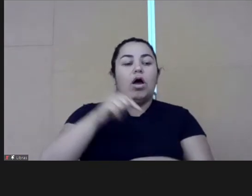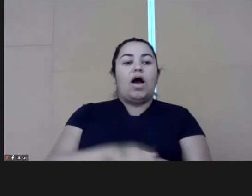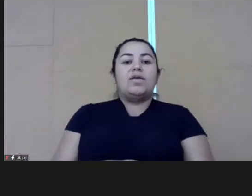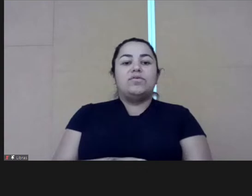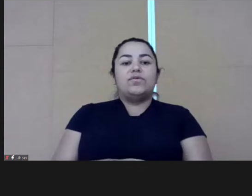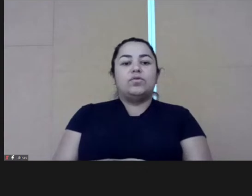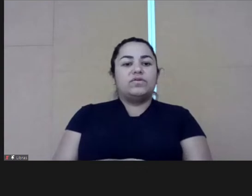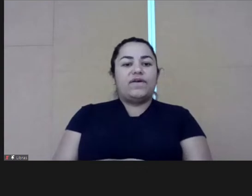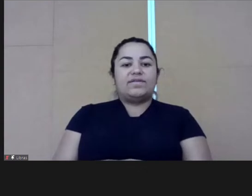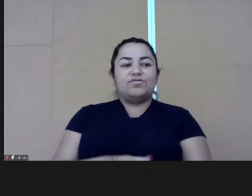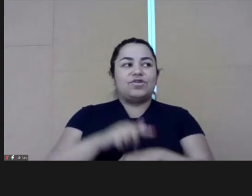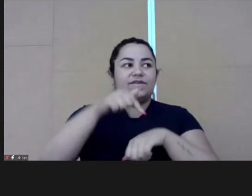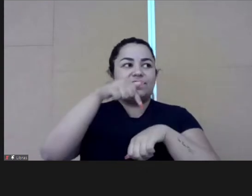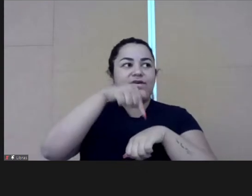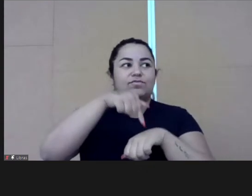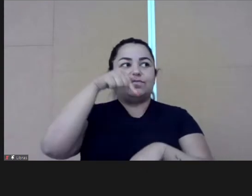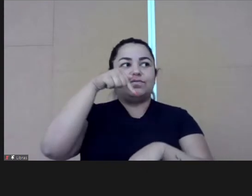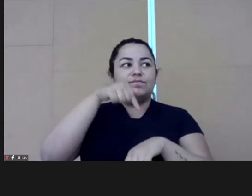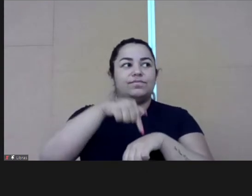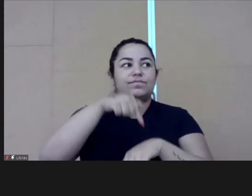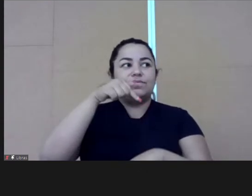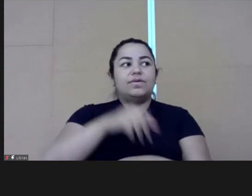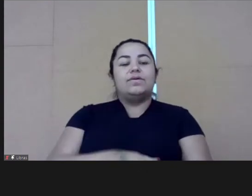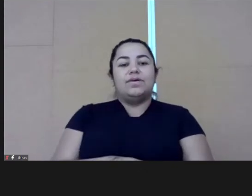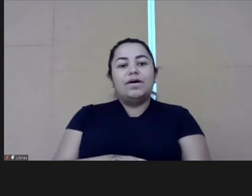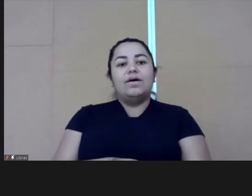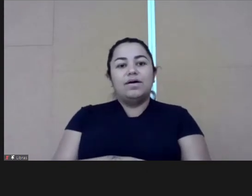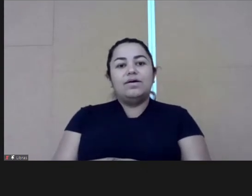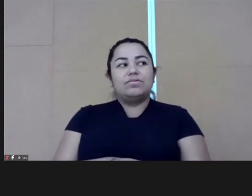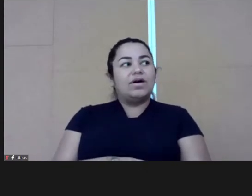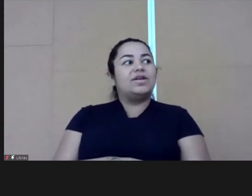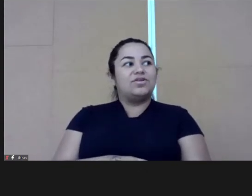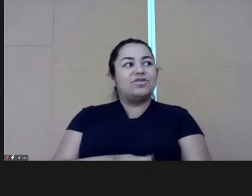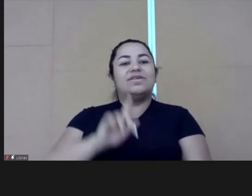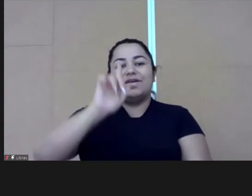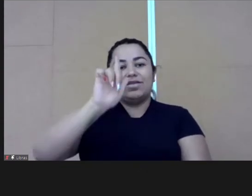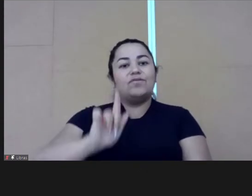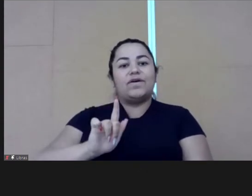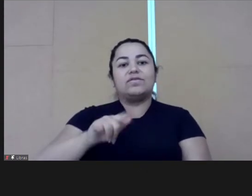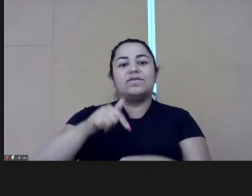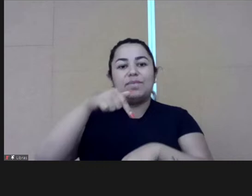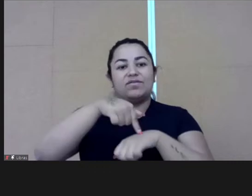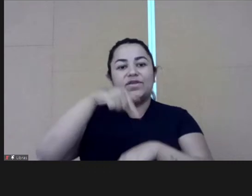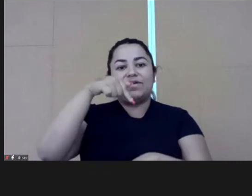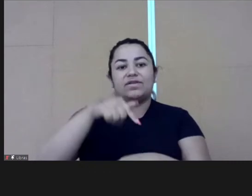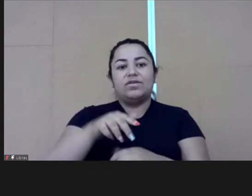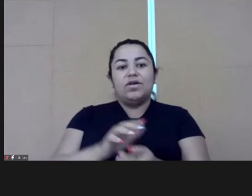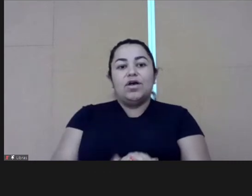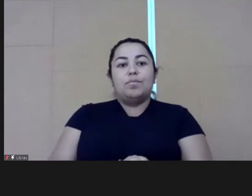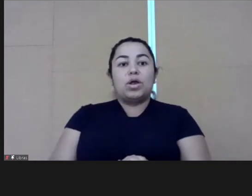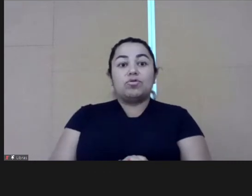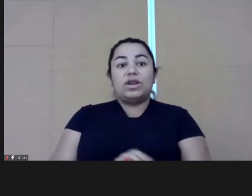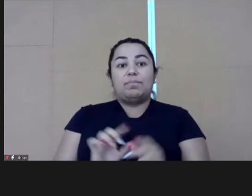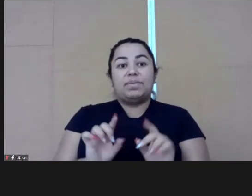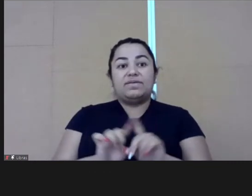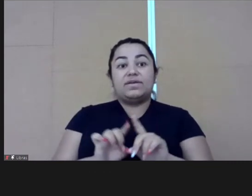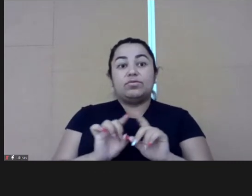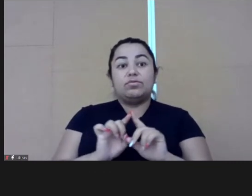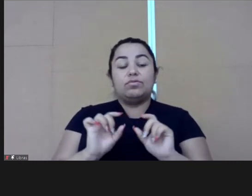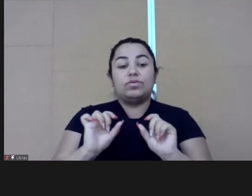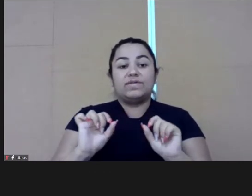So we could have a document that showed proposals to build policies